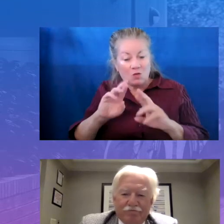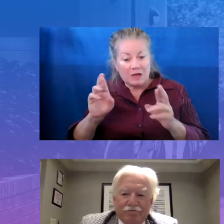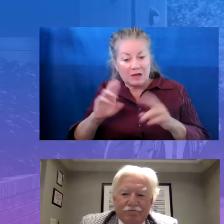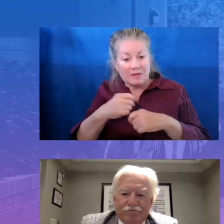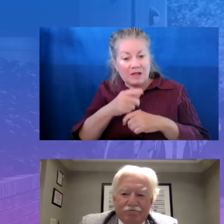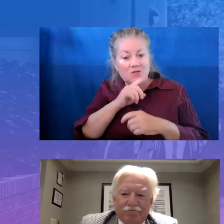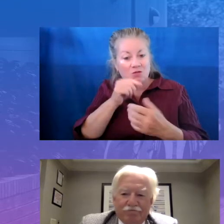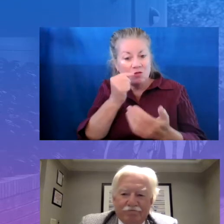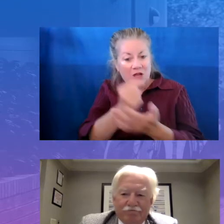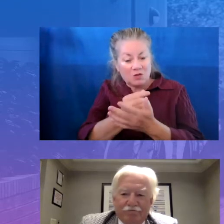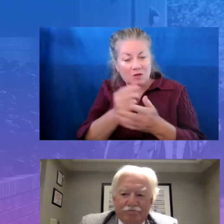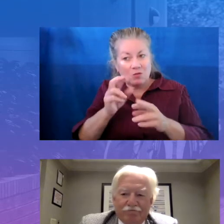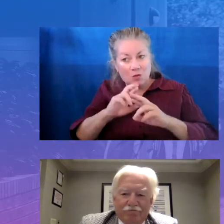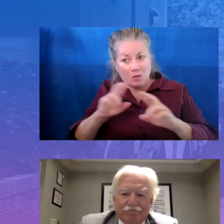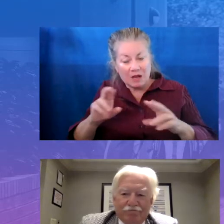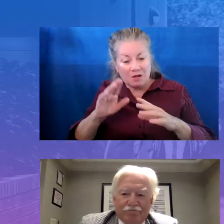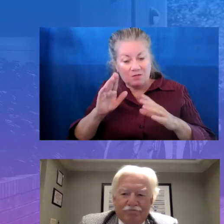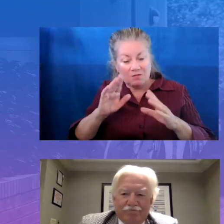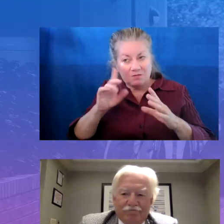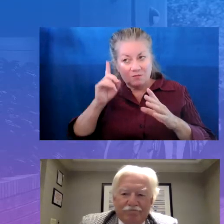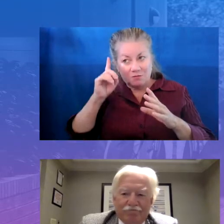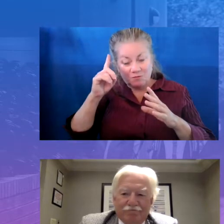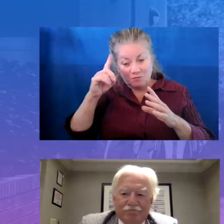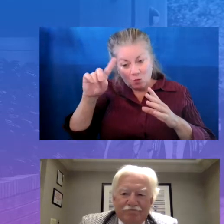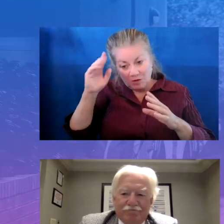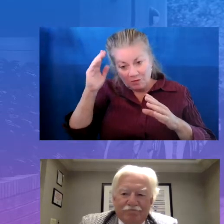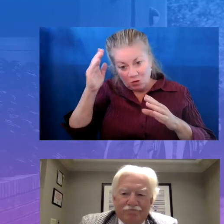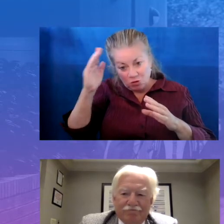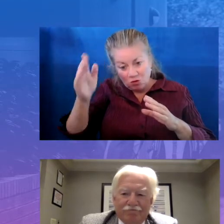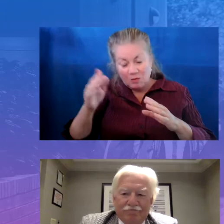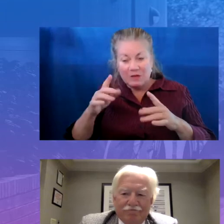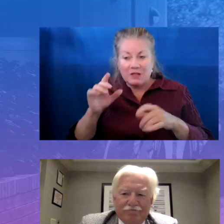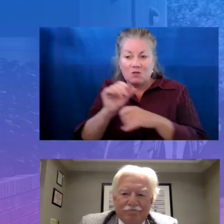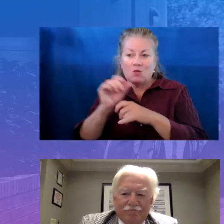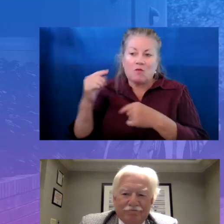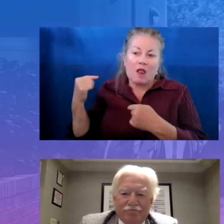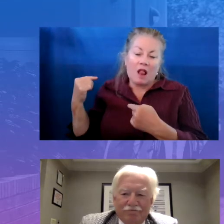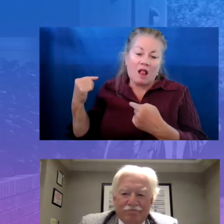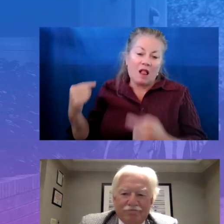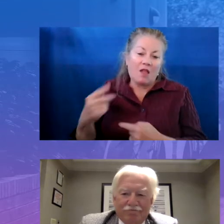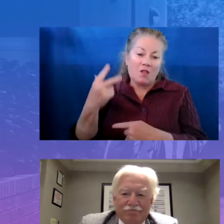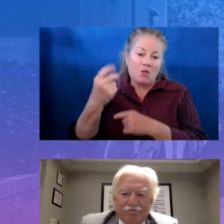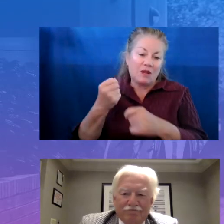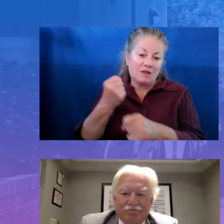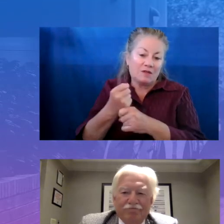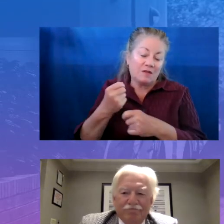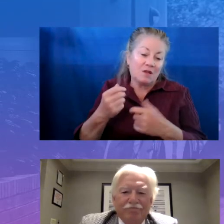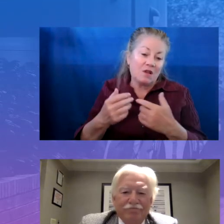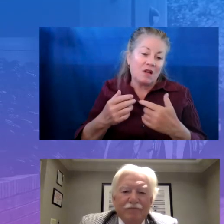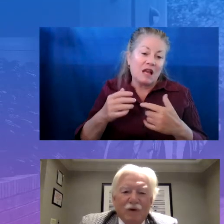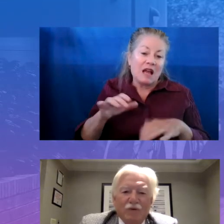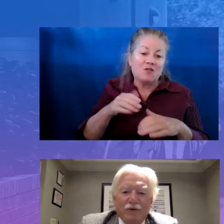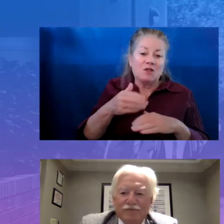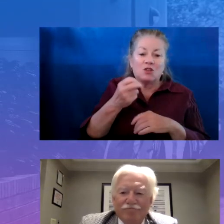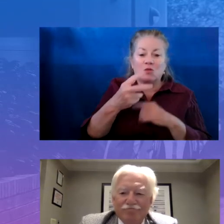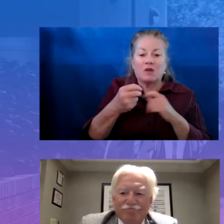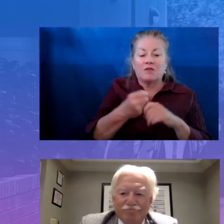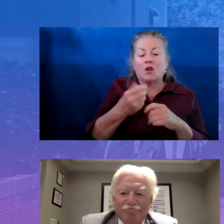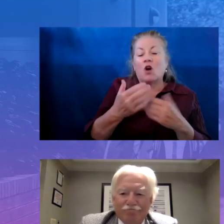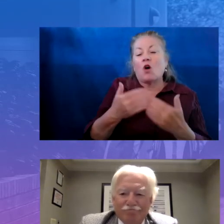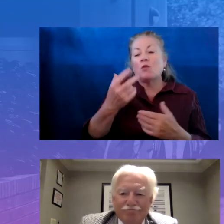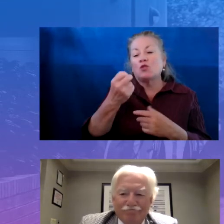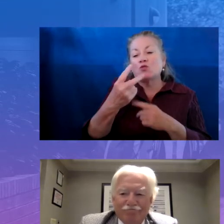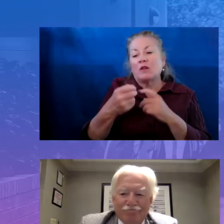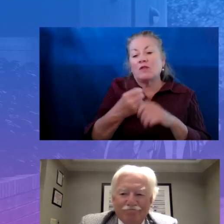future. And I've done this work for the past three years after spending almost 12 years at Harlem Children's Zone in New York City. I